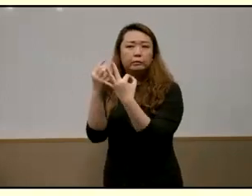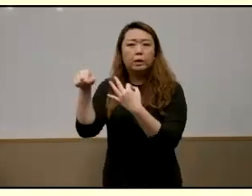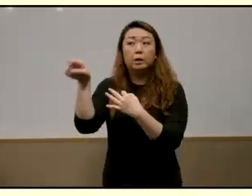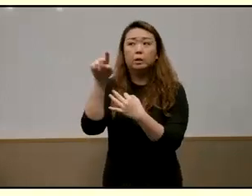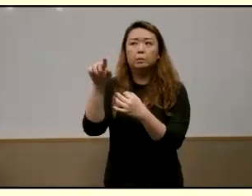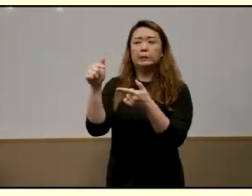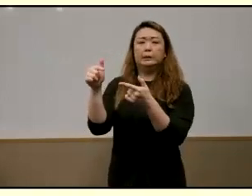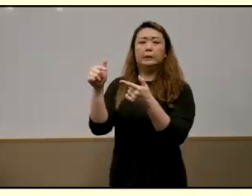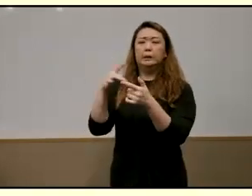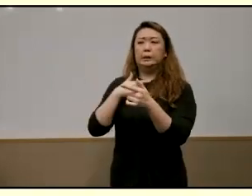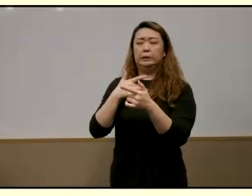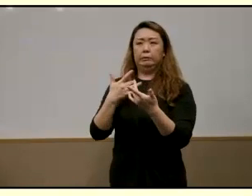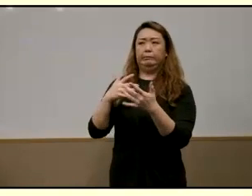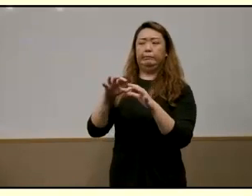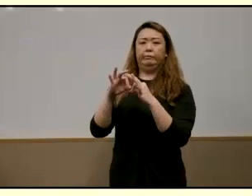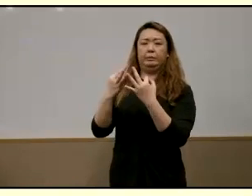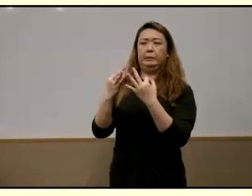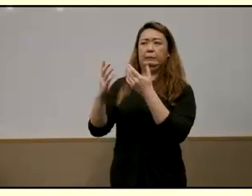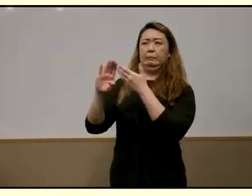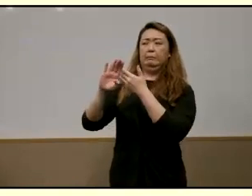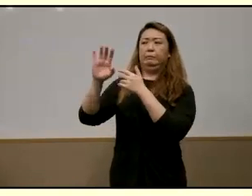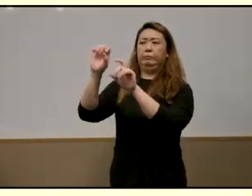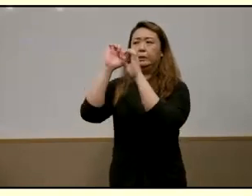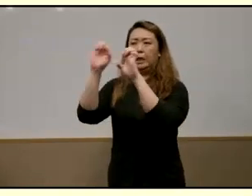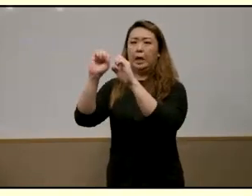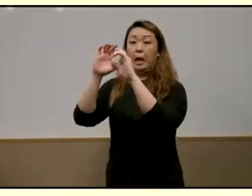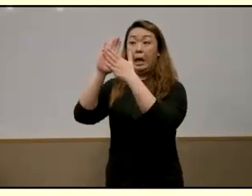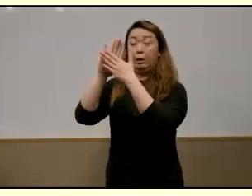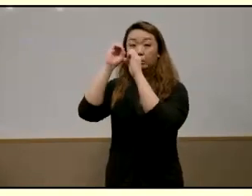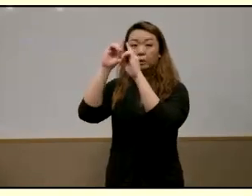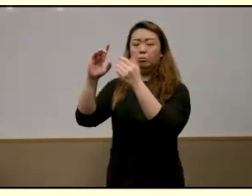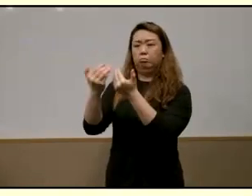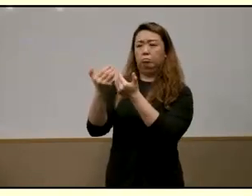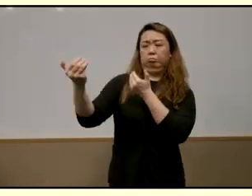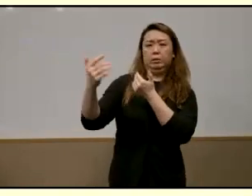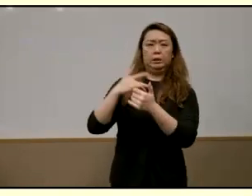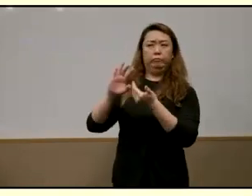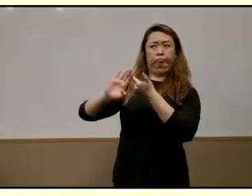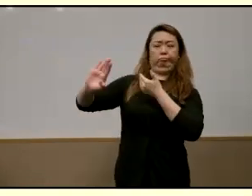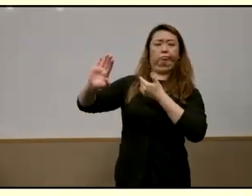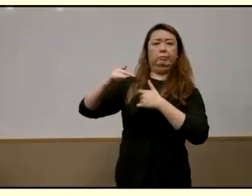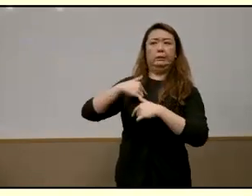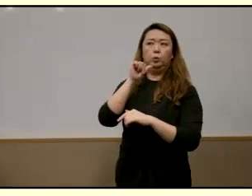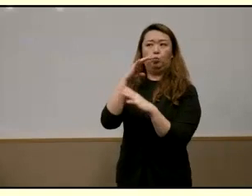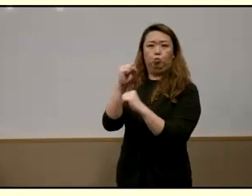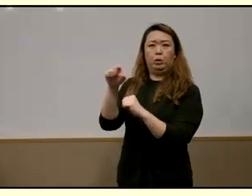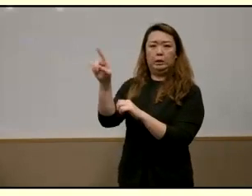fraught and uneasy where families experience these feelings of alienation distance and distrust